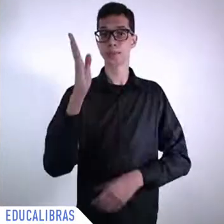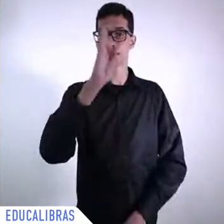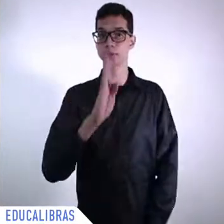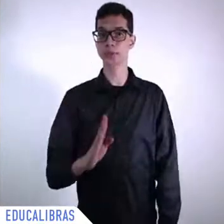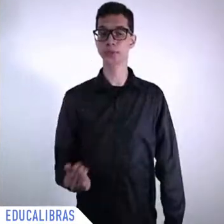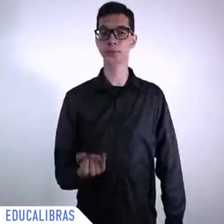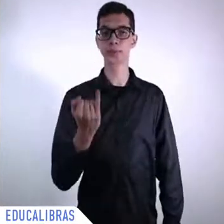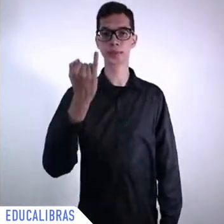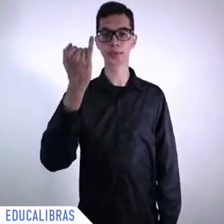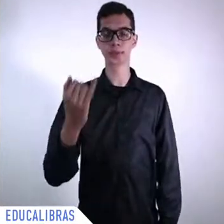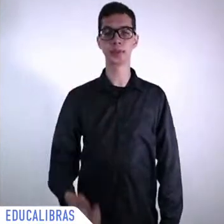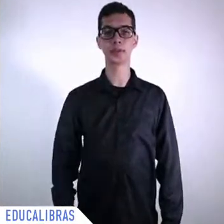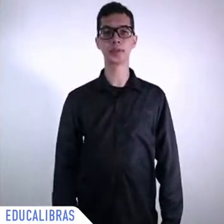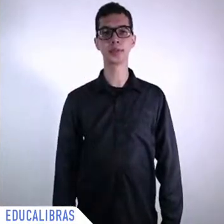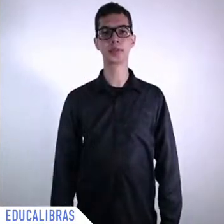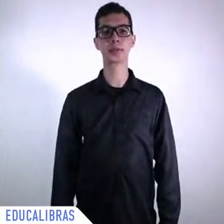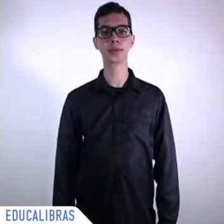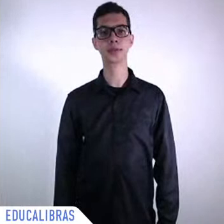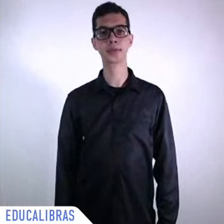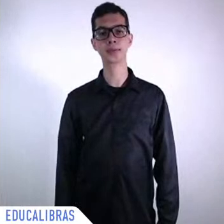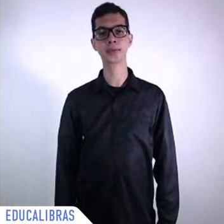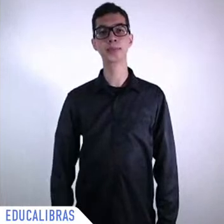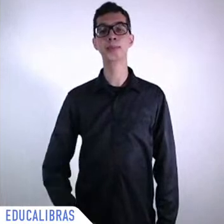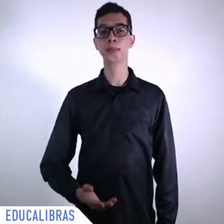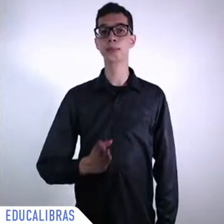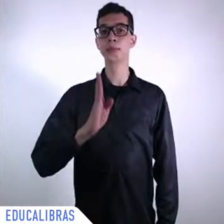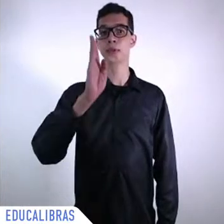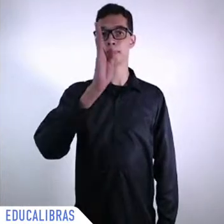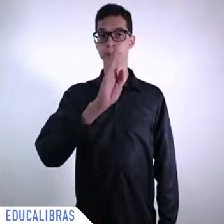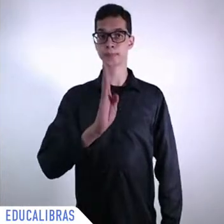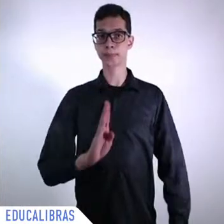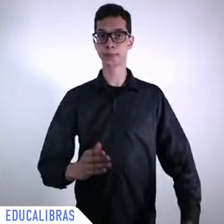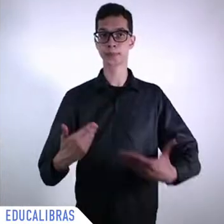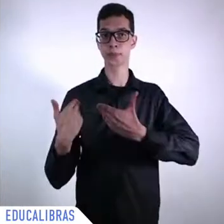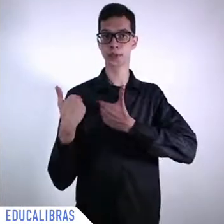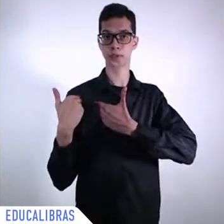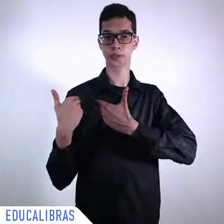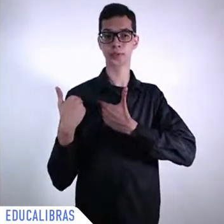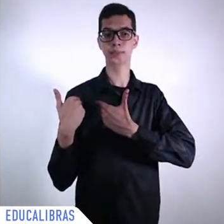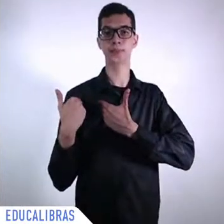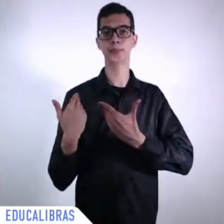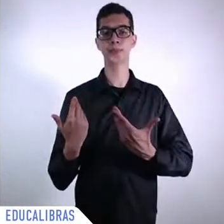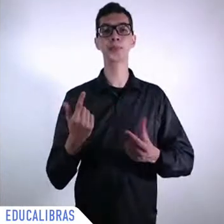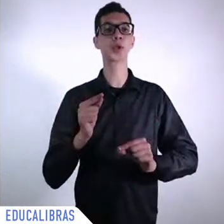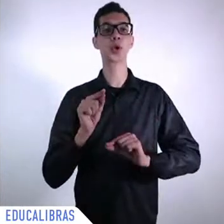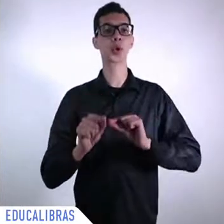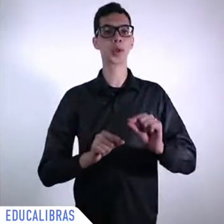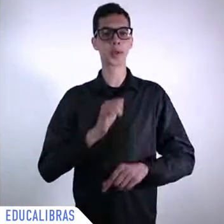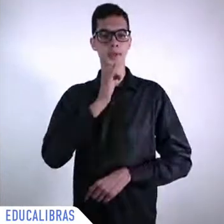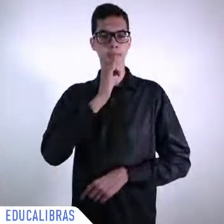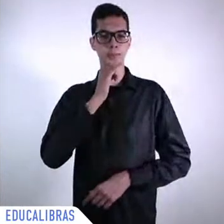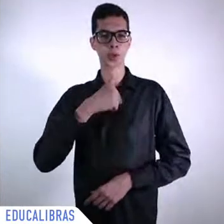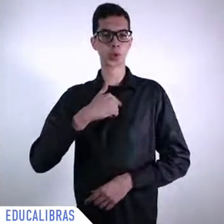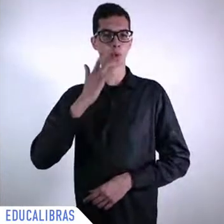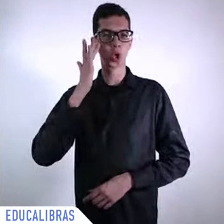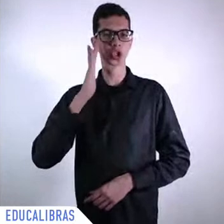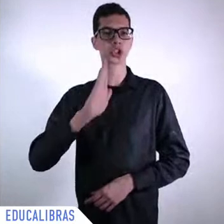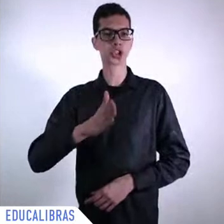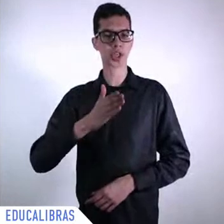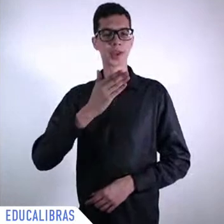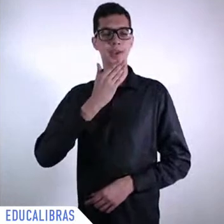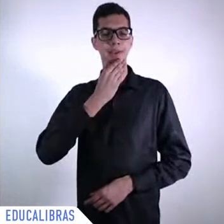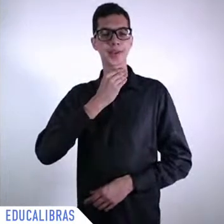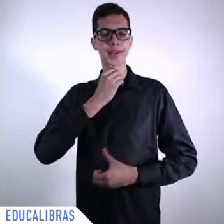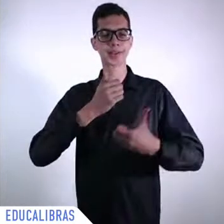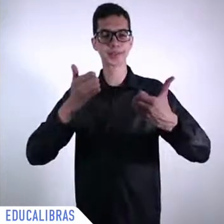and I think Celso also did mention it wider when we speak about influence and